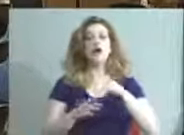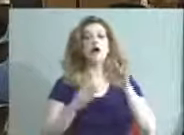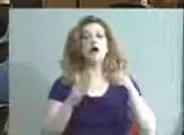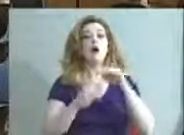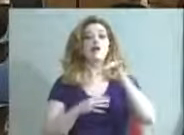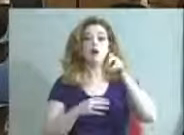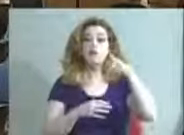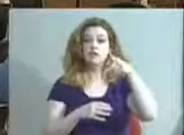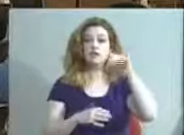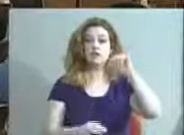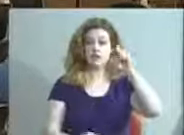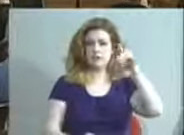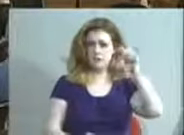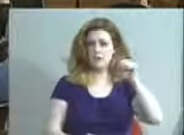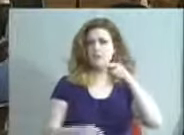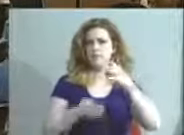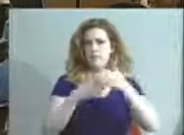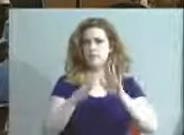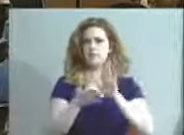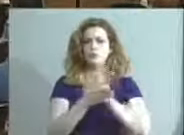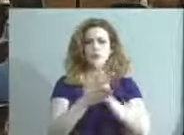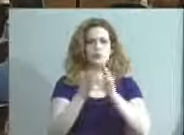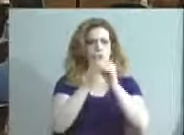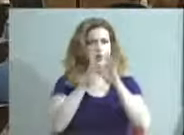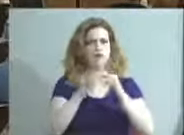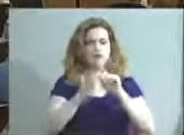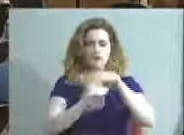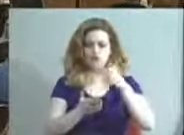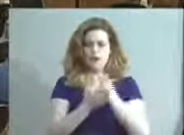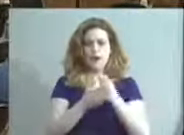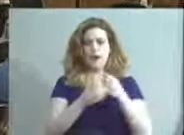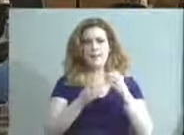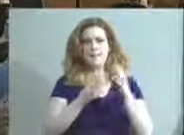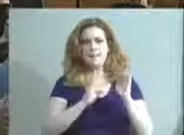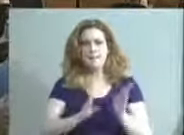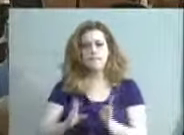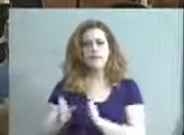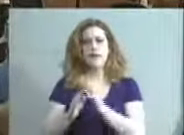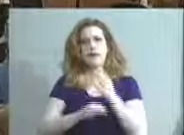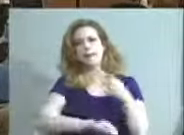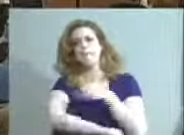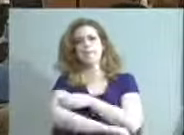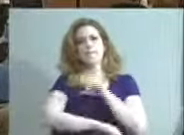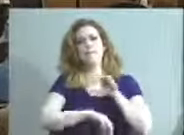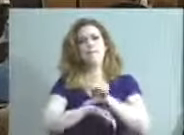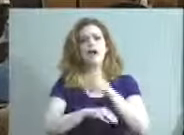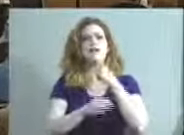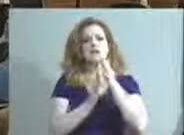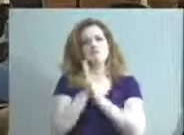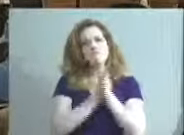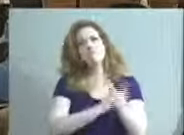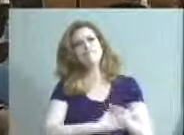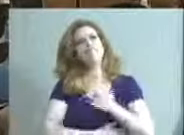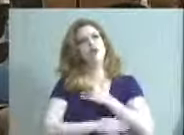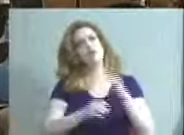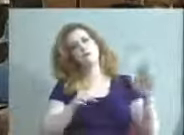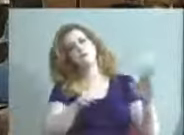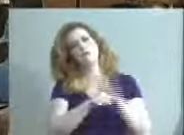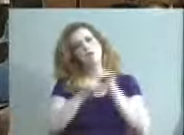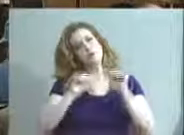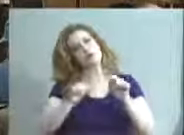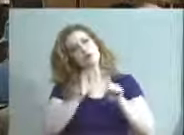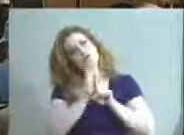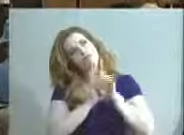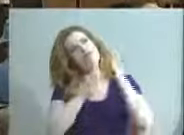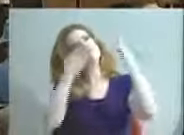public school students graduate prepared empowered and inspired to reach their full potential and contribute as